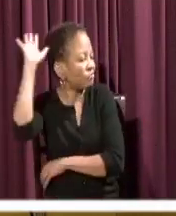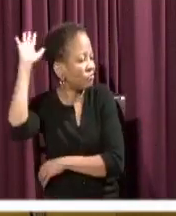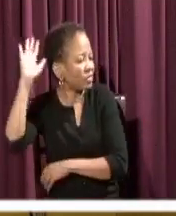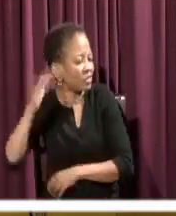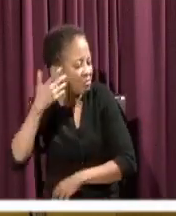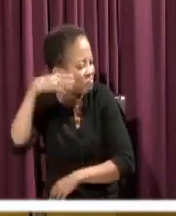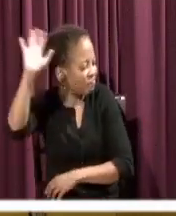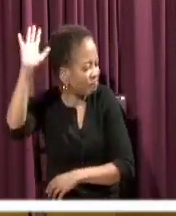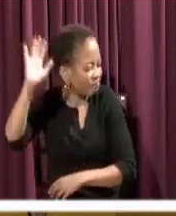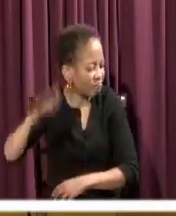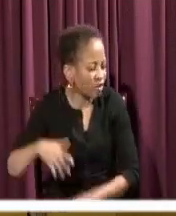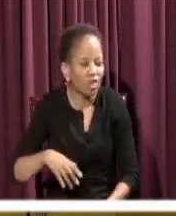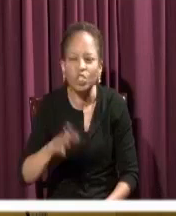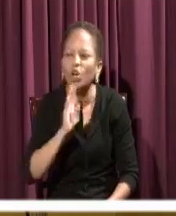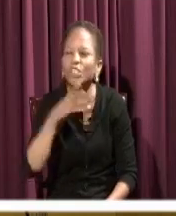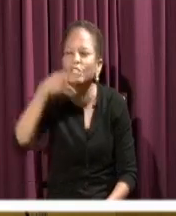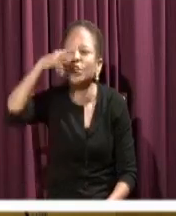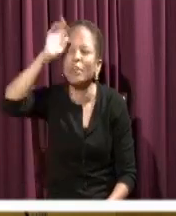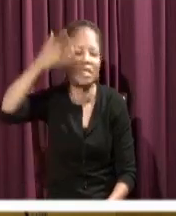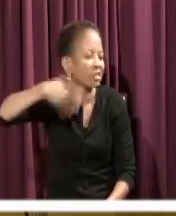of waters could come from nowhere.